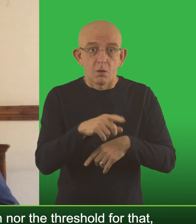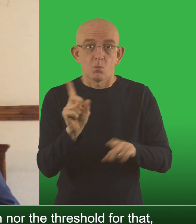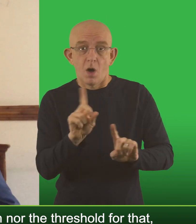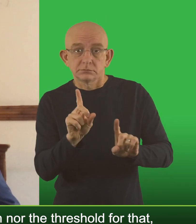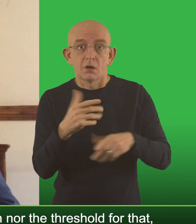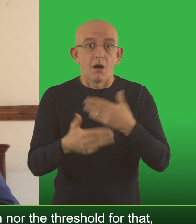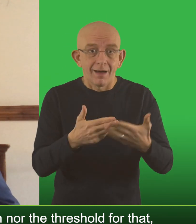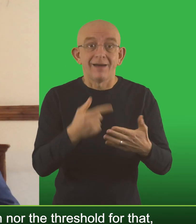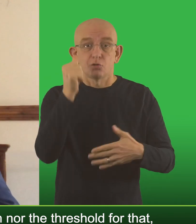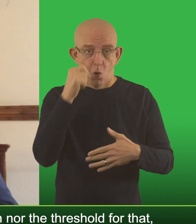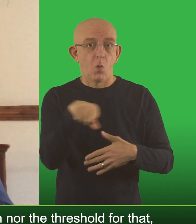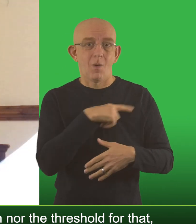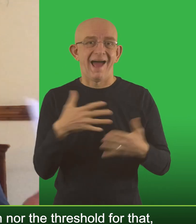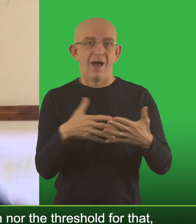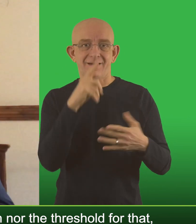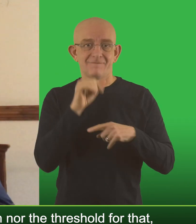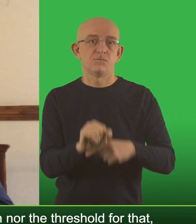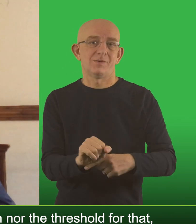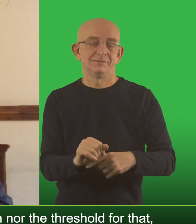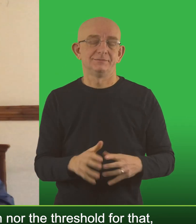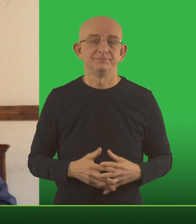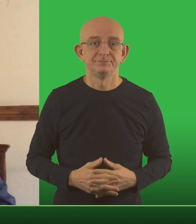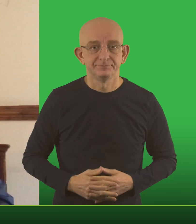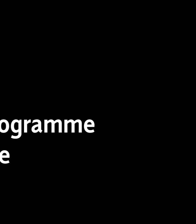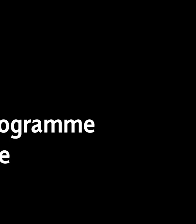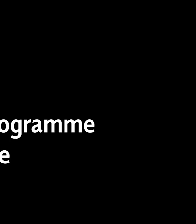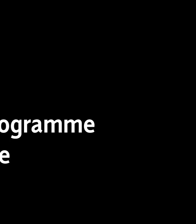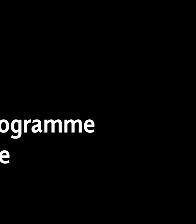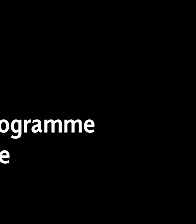many will want to avoid it and we know what we need to do to avoid it.